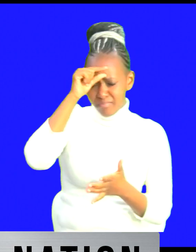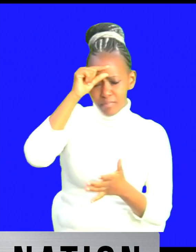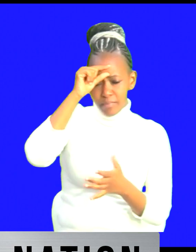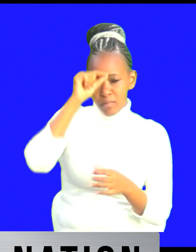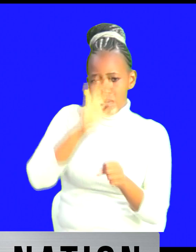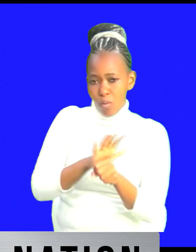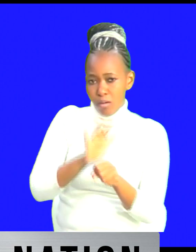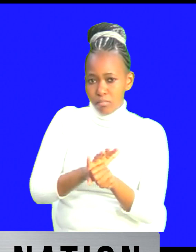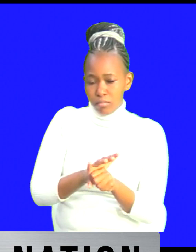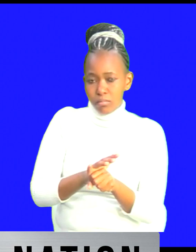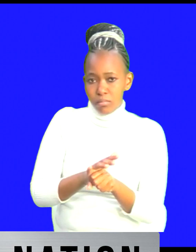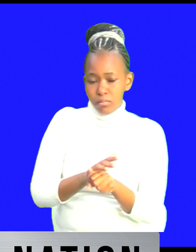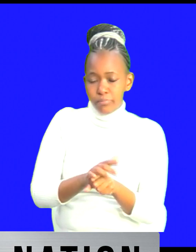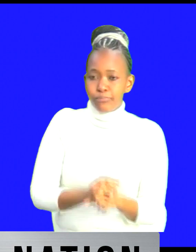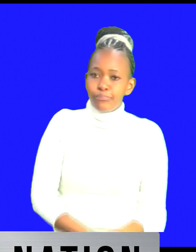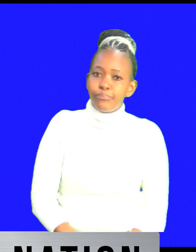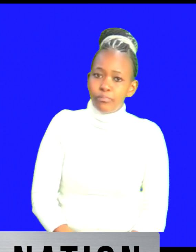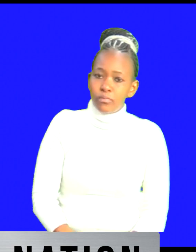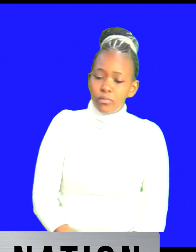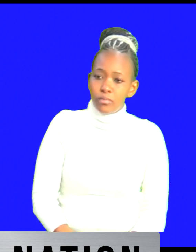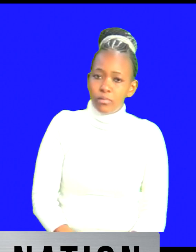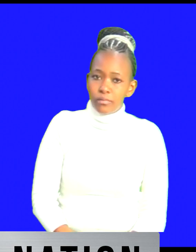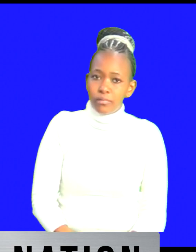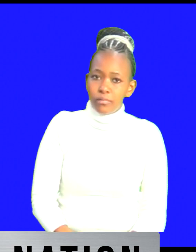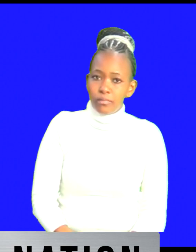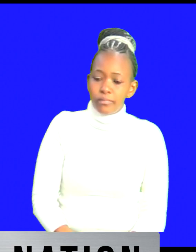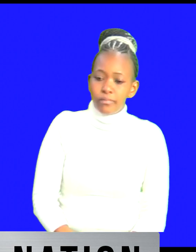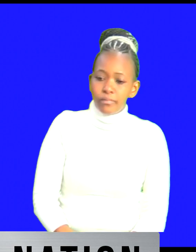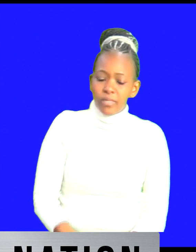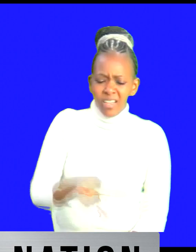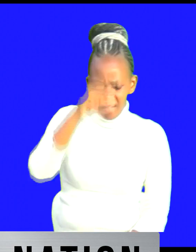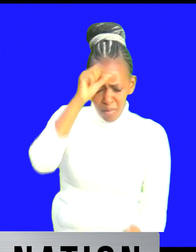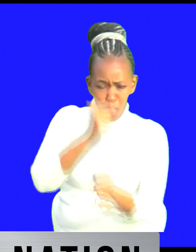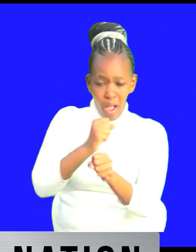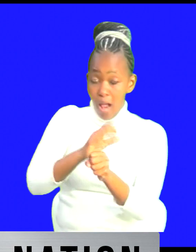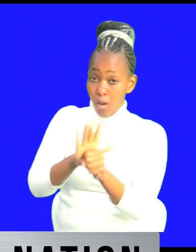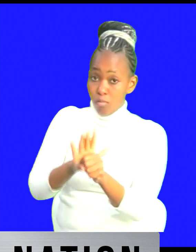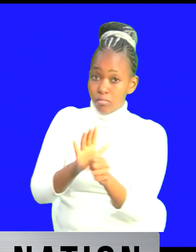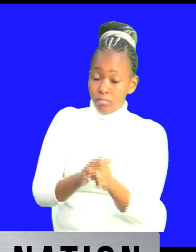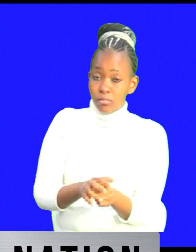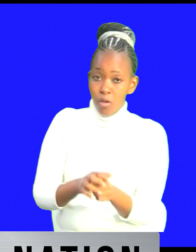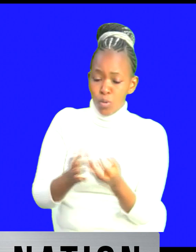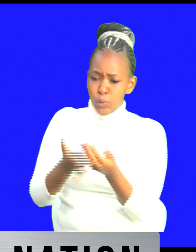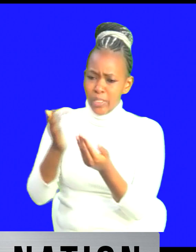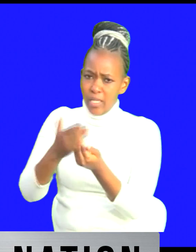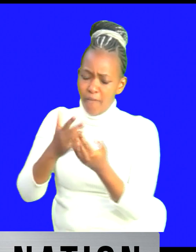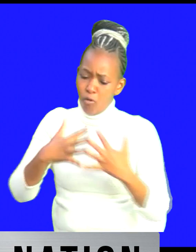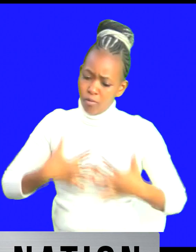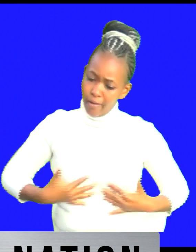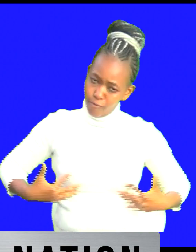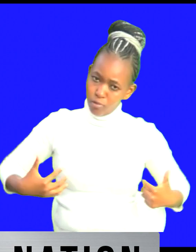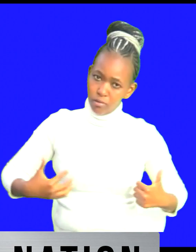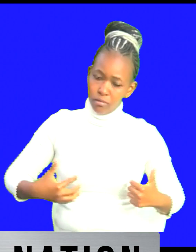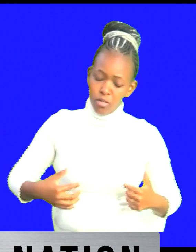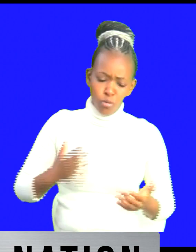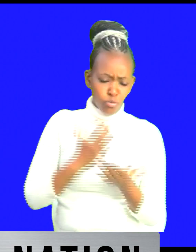plate when it comes to refugees yeah if we look at it from other different angles so yes we are straining also as a country